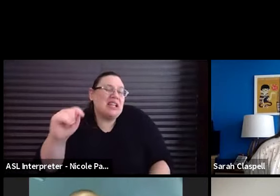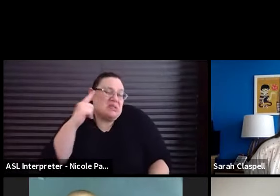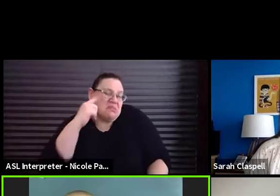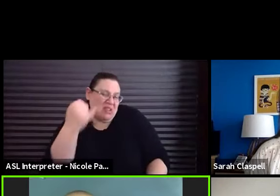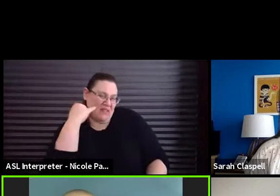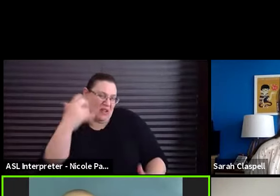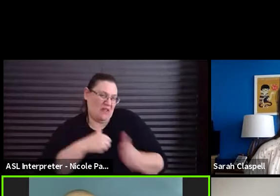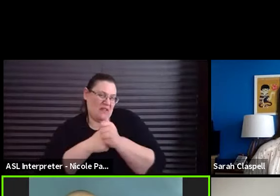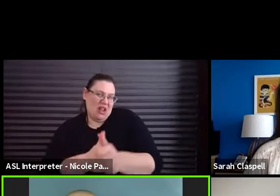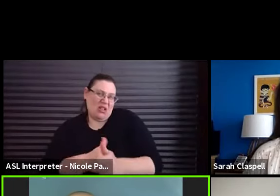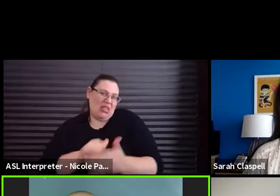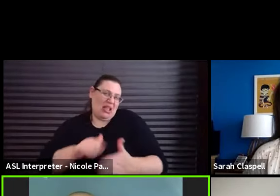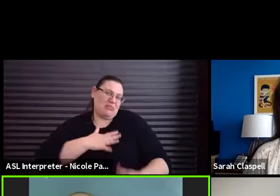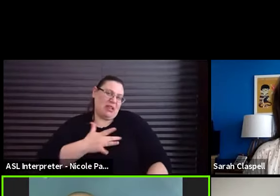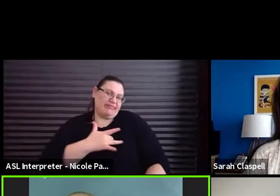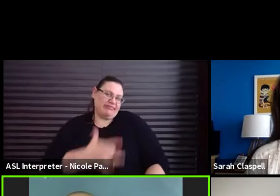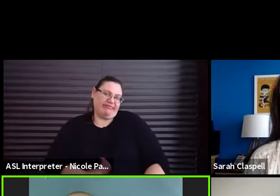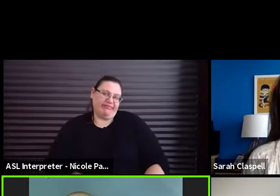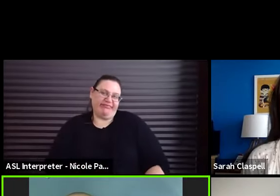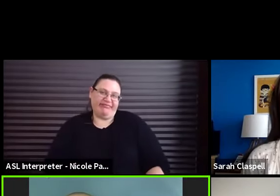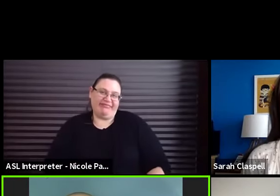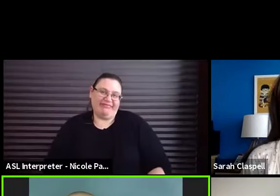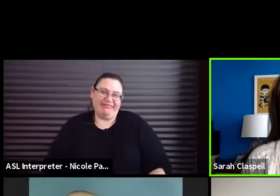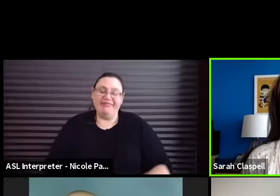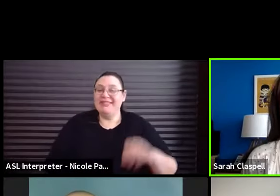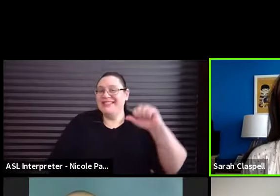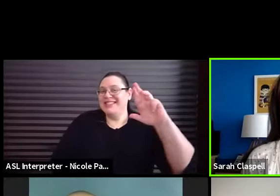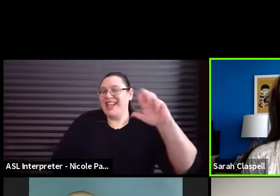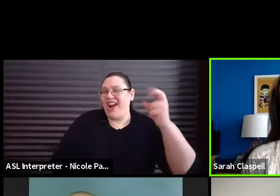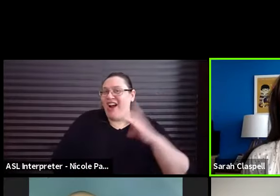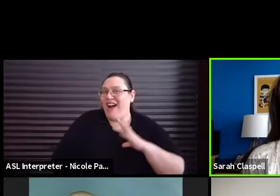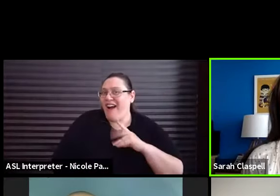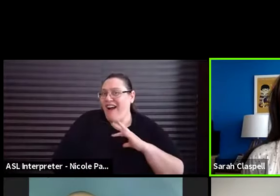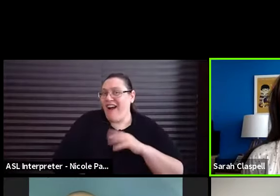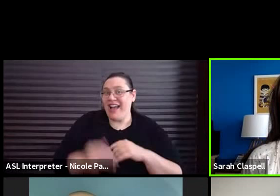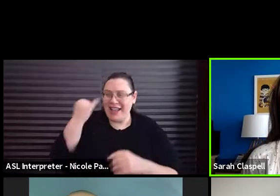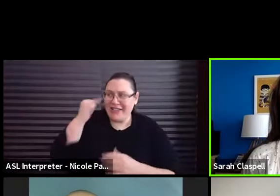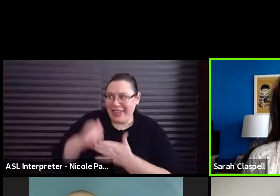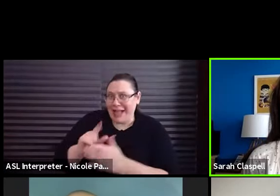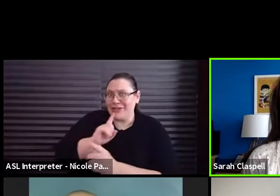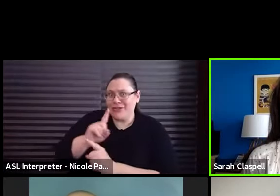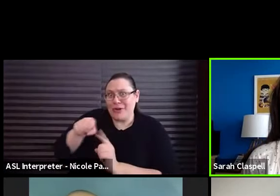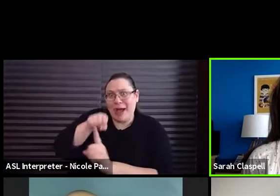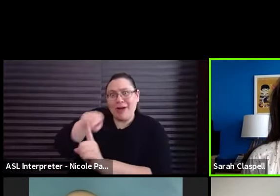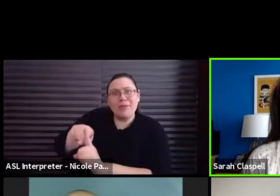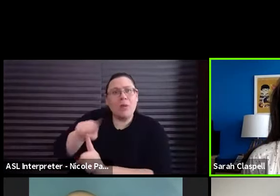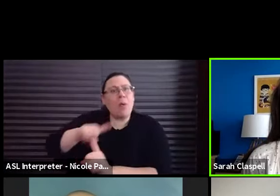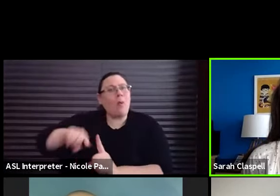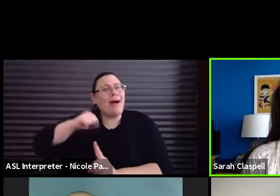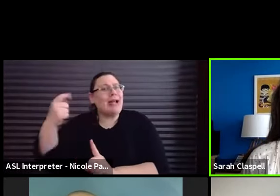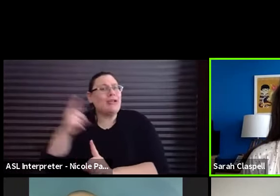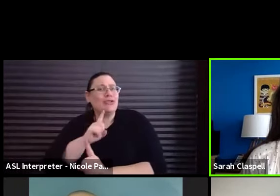that's me. Great. I love it. If this is true, what else must be true about this character?